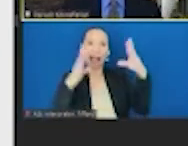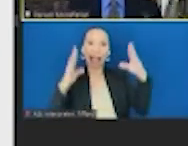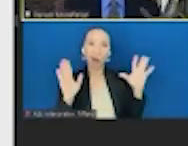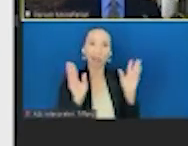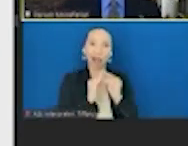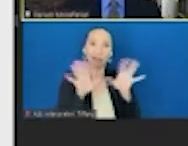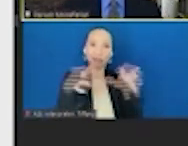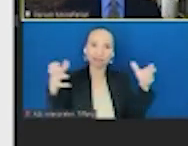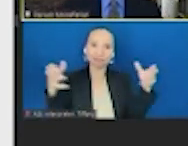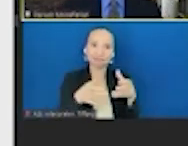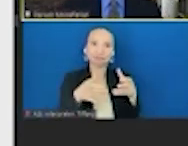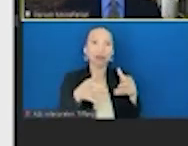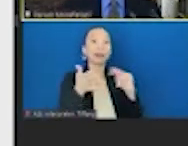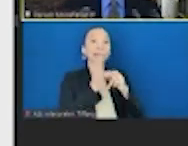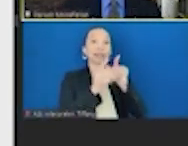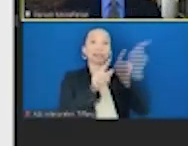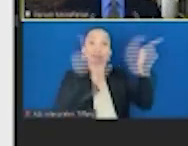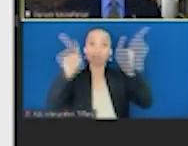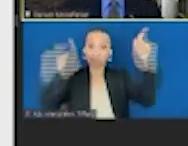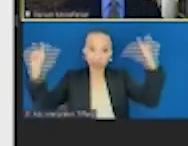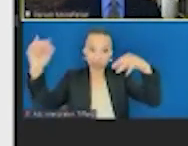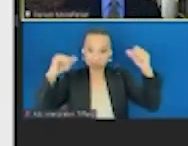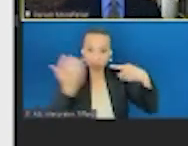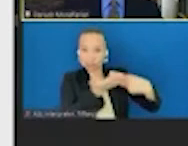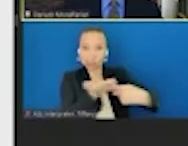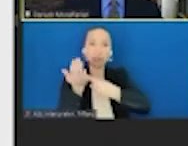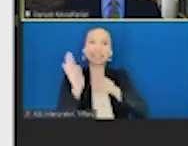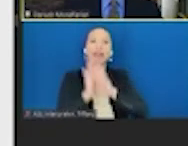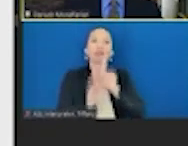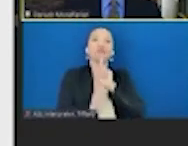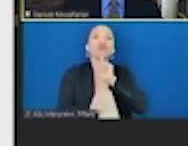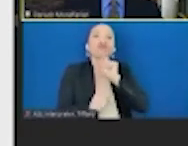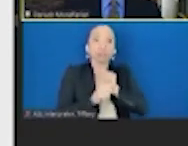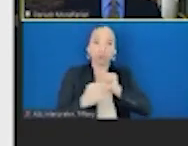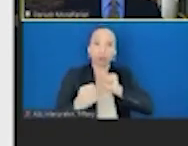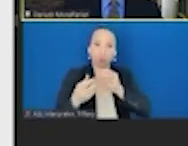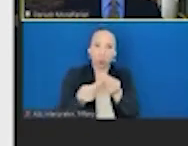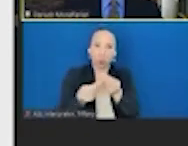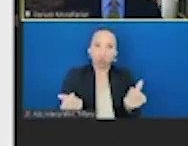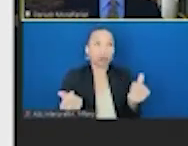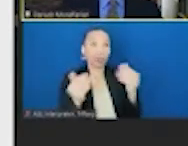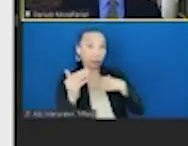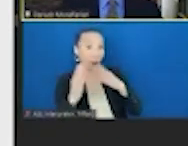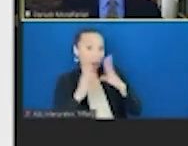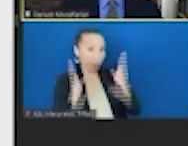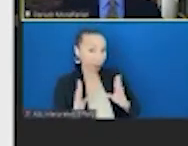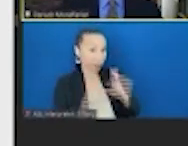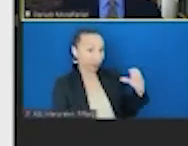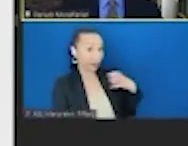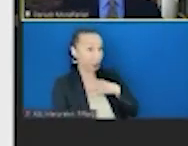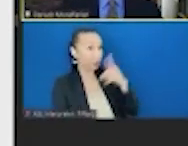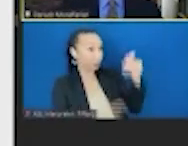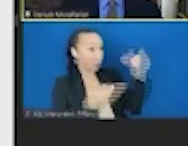these ideas to the table and come up with real solutions and have the White House and Congress implement the best ones. We need a